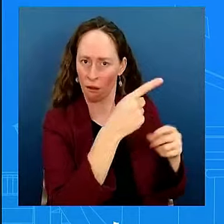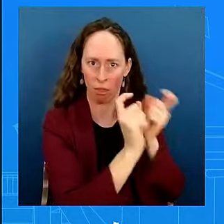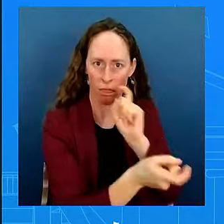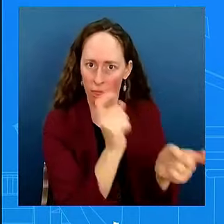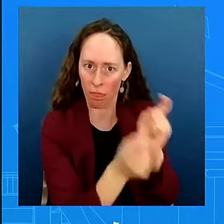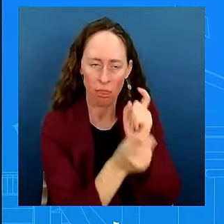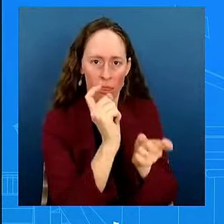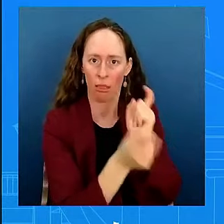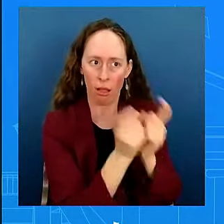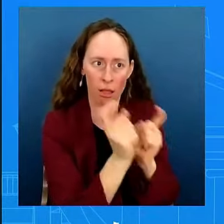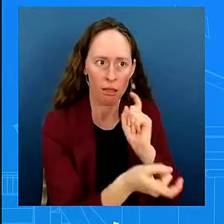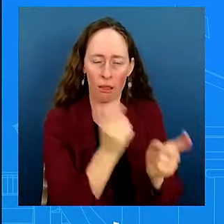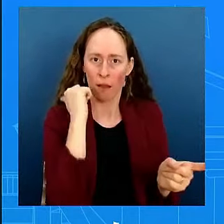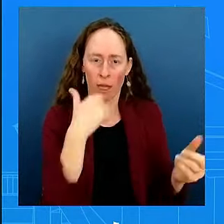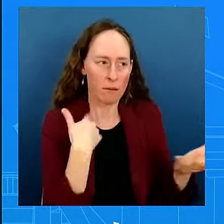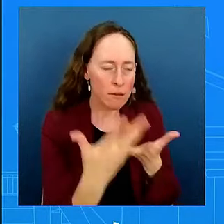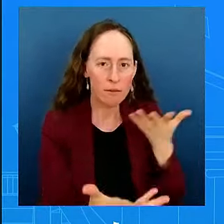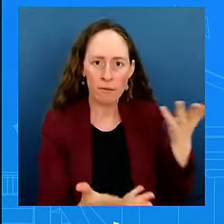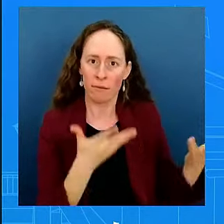president's commitment.